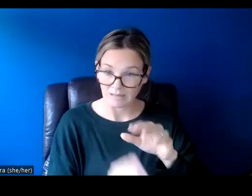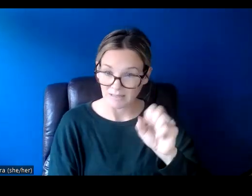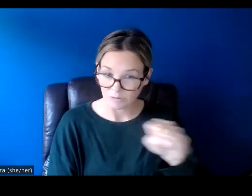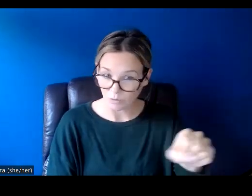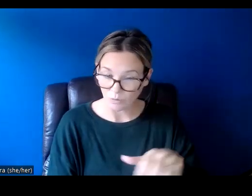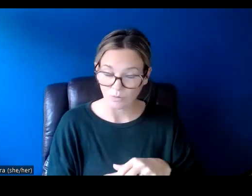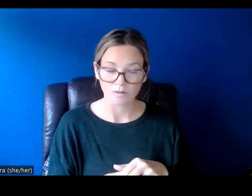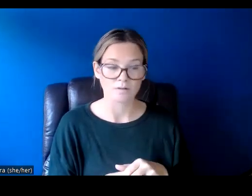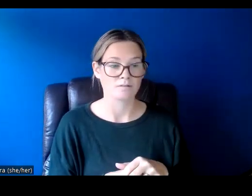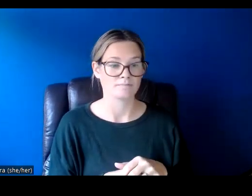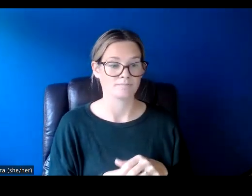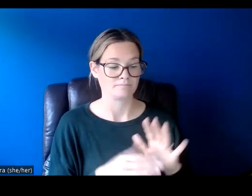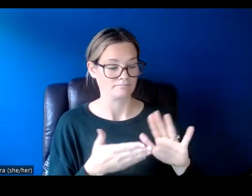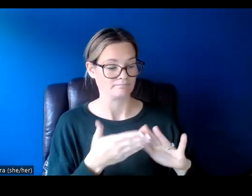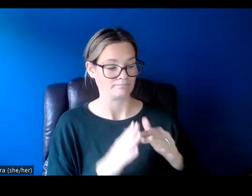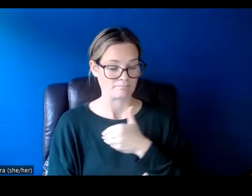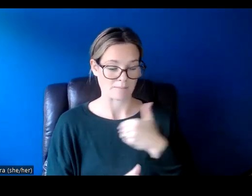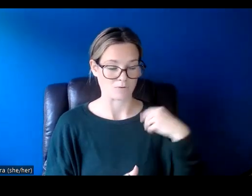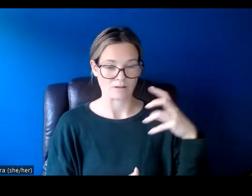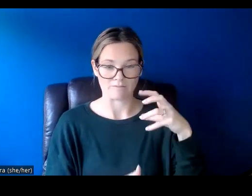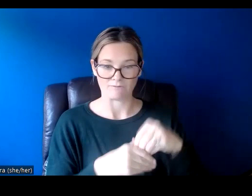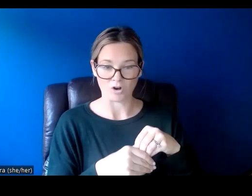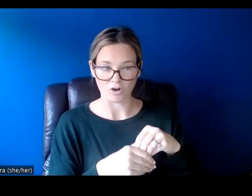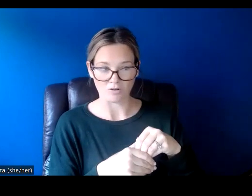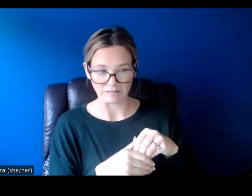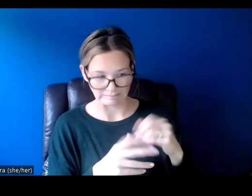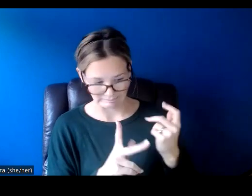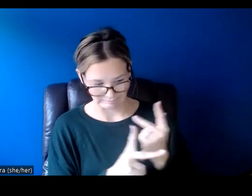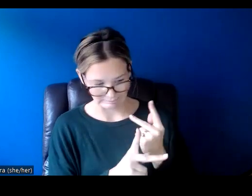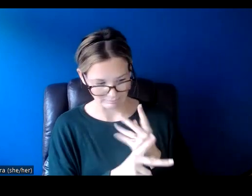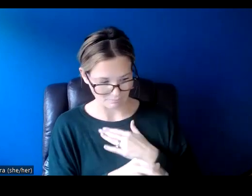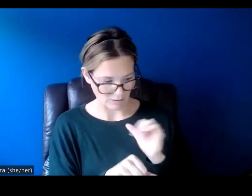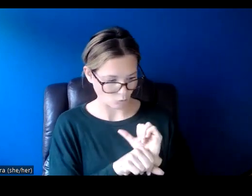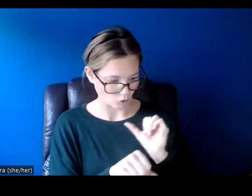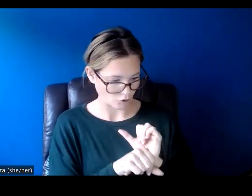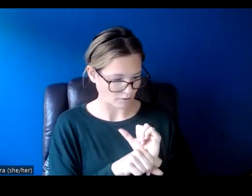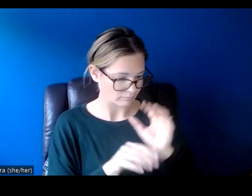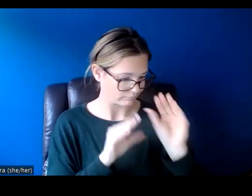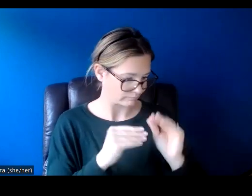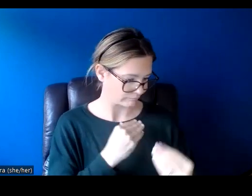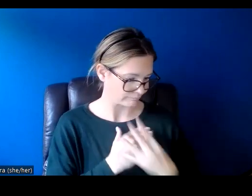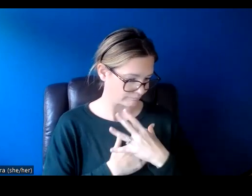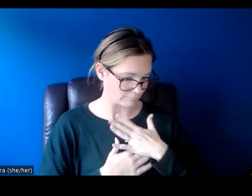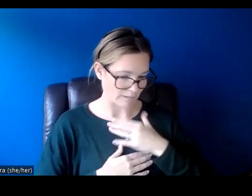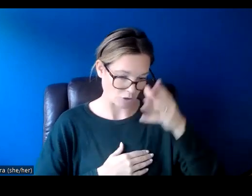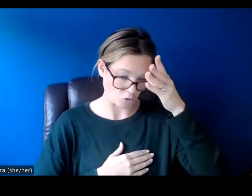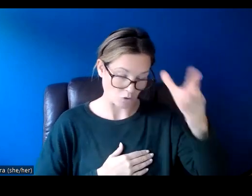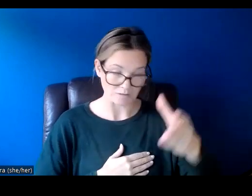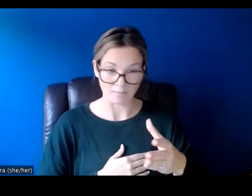Are community members involved in informing the work or informing the artwork concept?